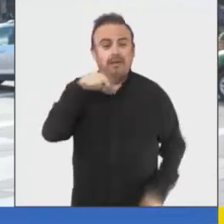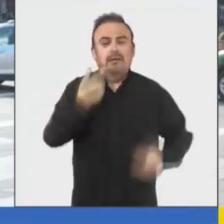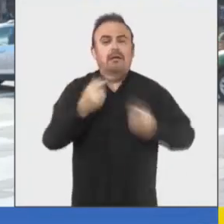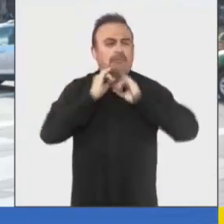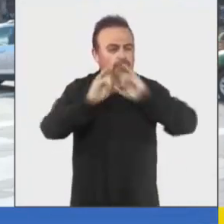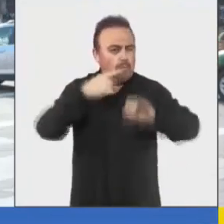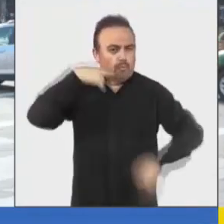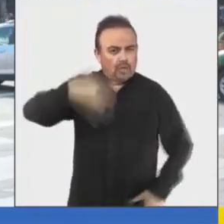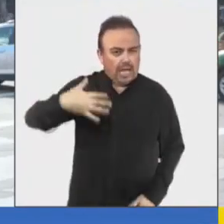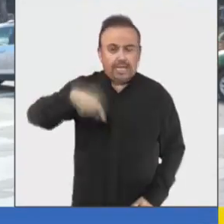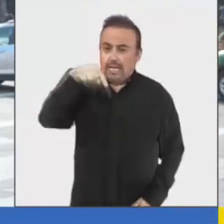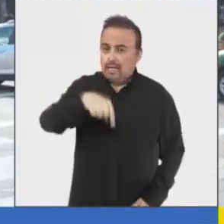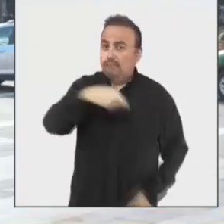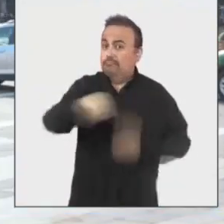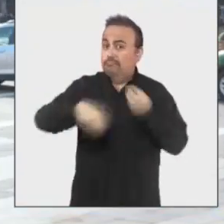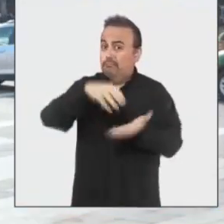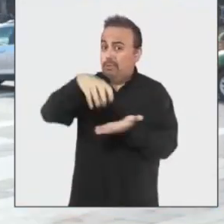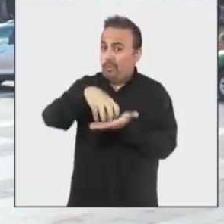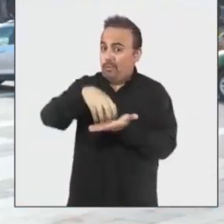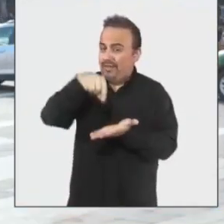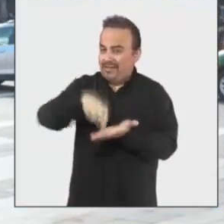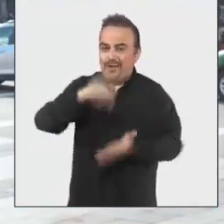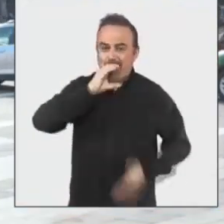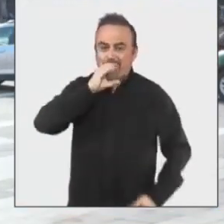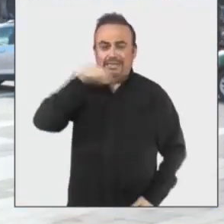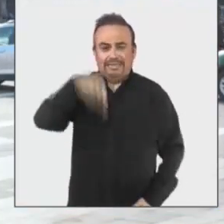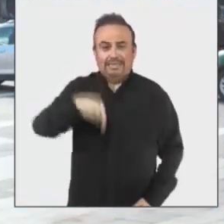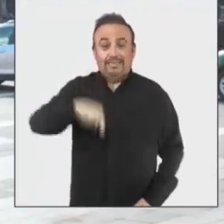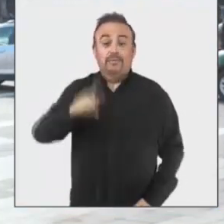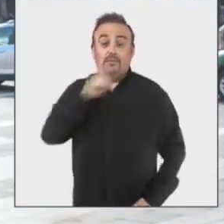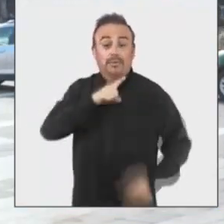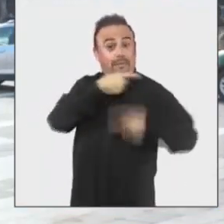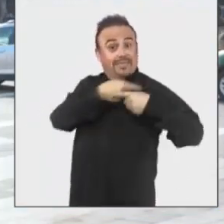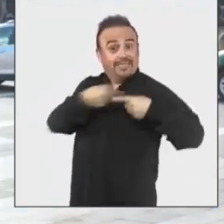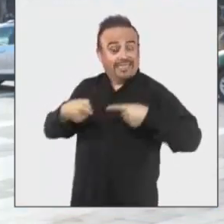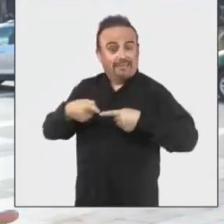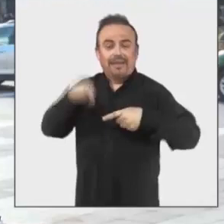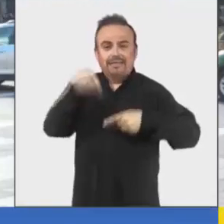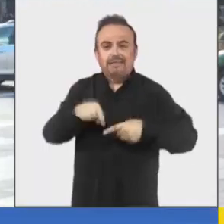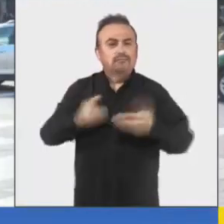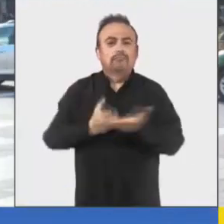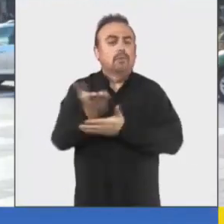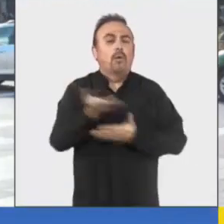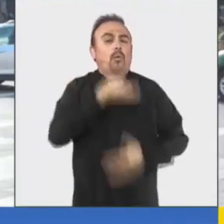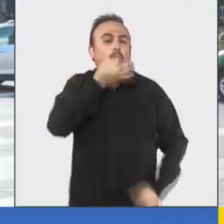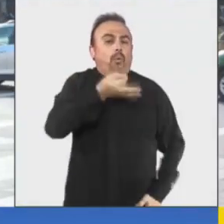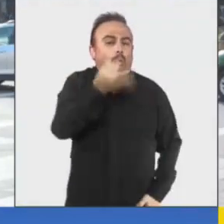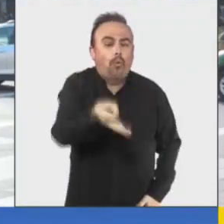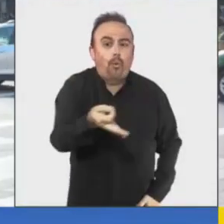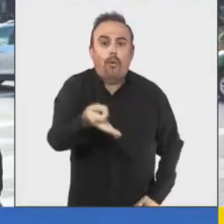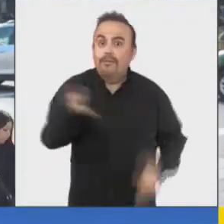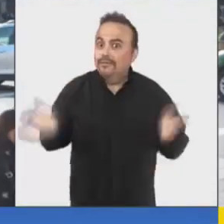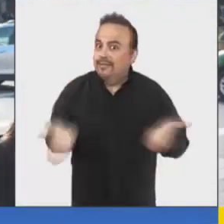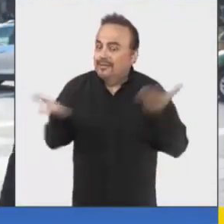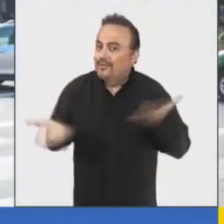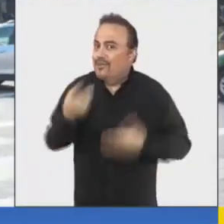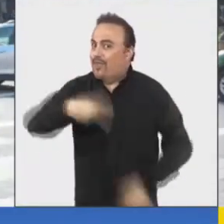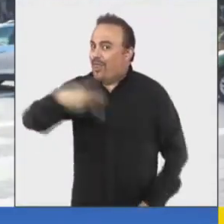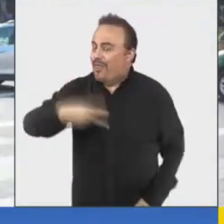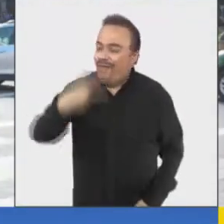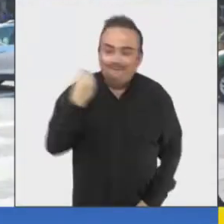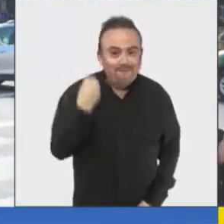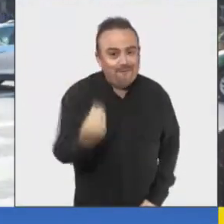information of what happened here in the Comuna Penquista during this last week. And we're going to about an alentador news,